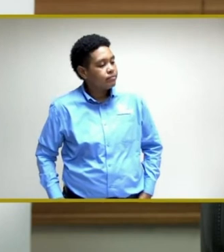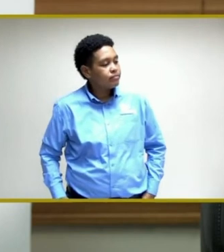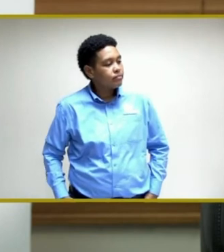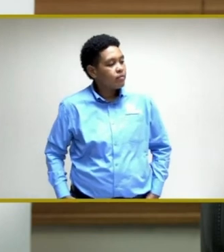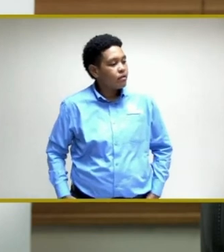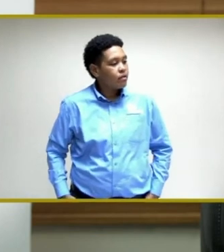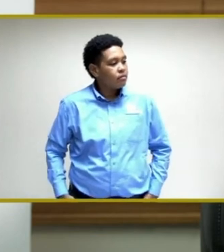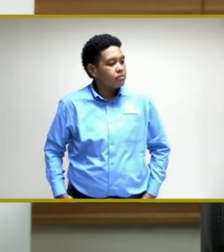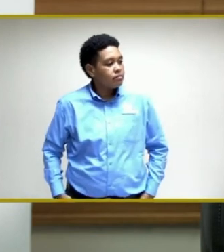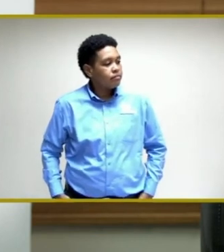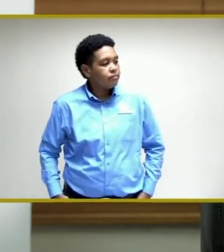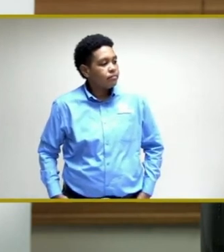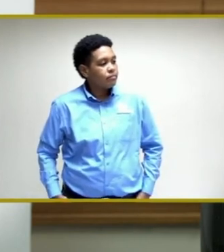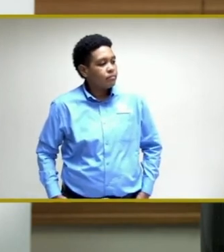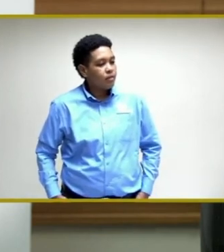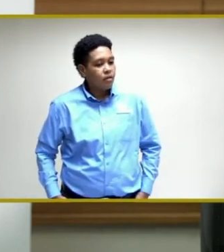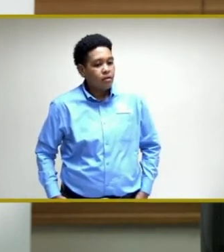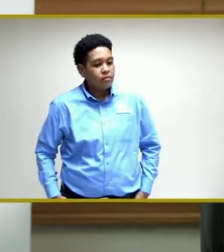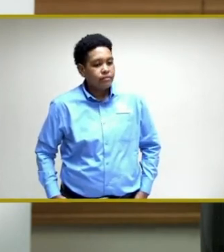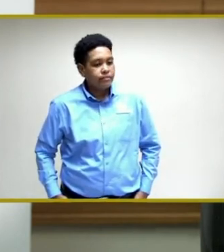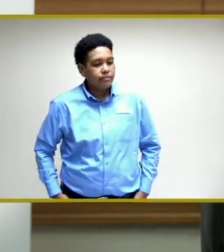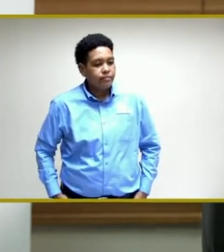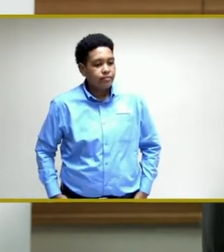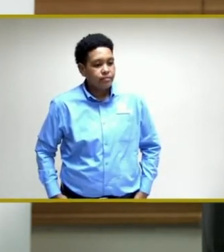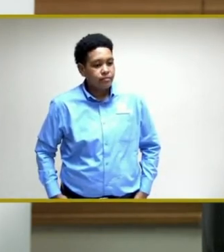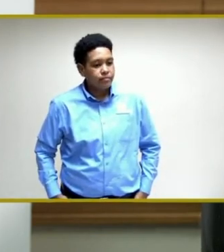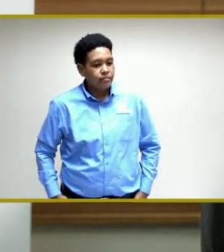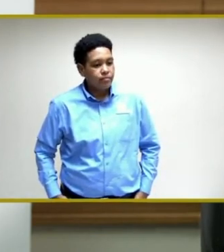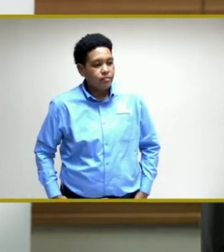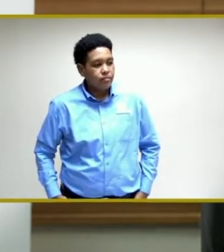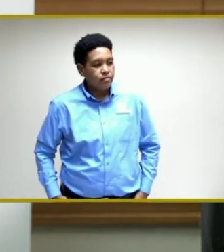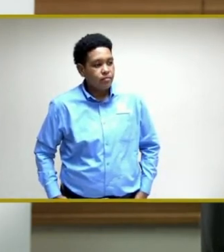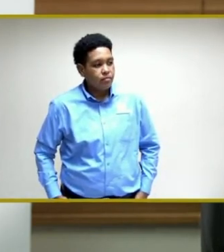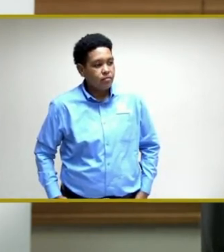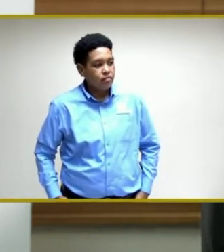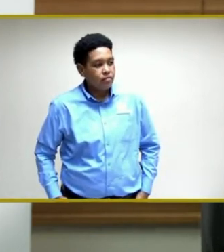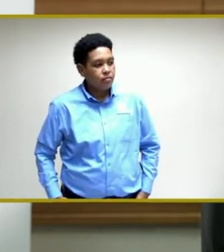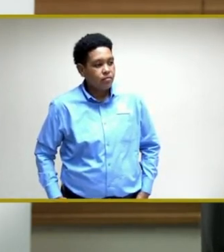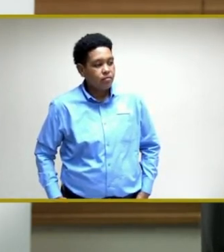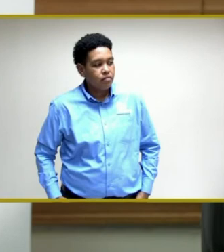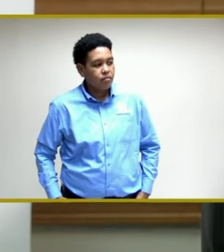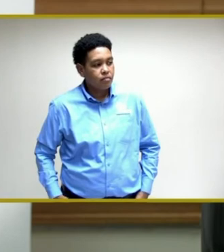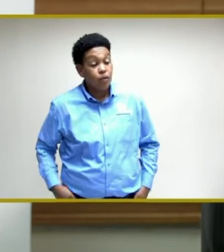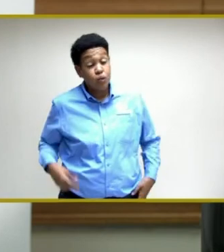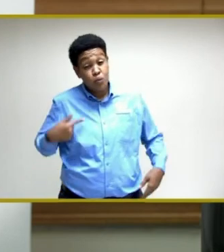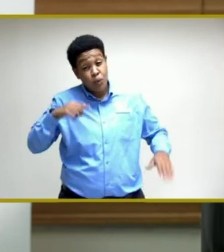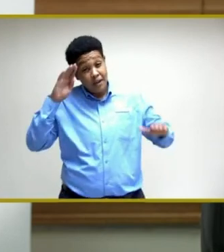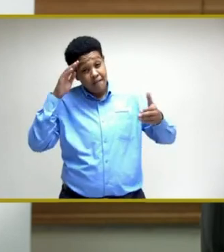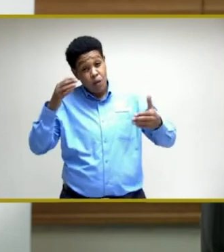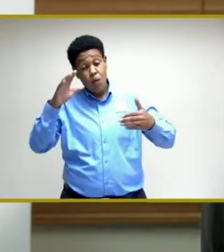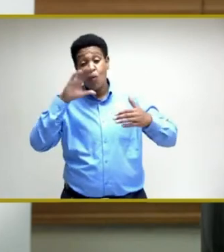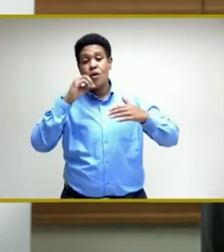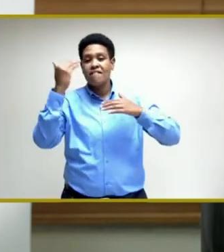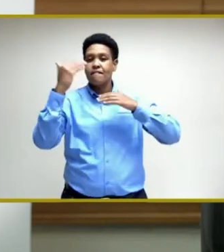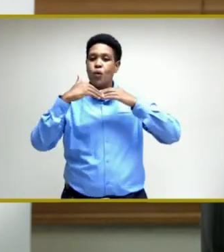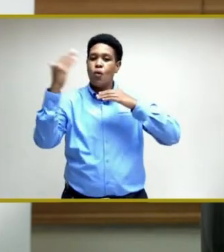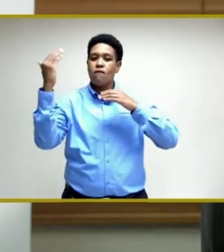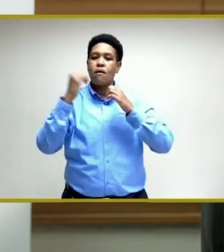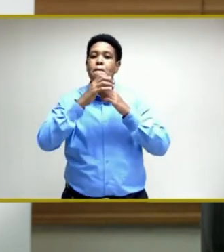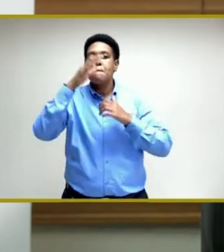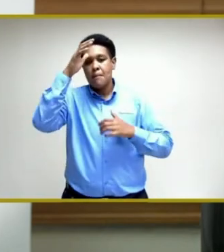So, we will focus on 15 years and older with parental consent,